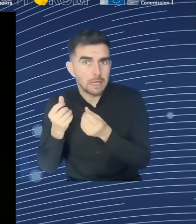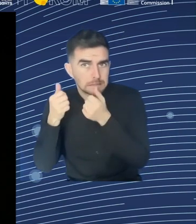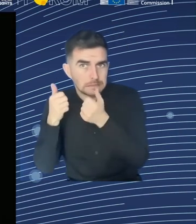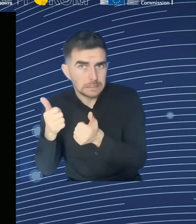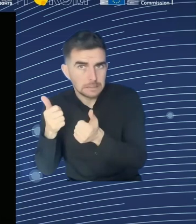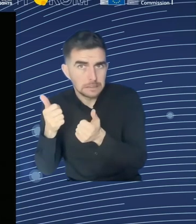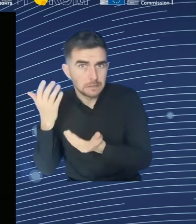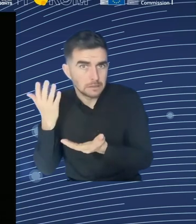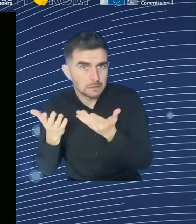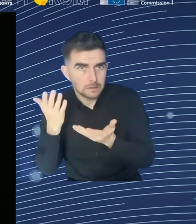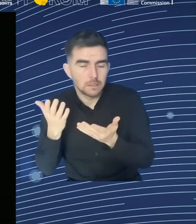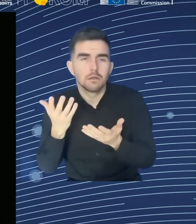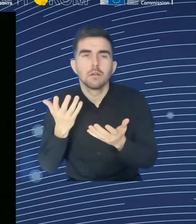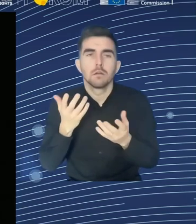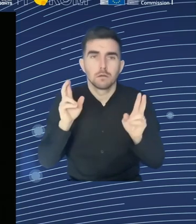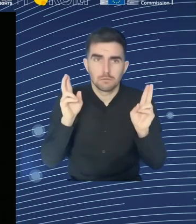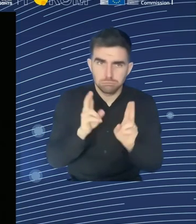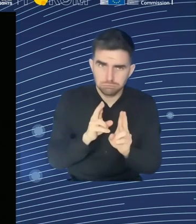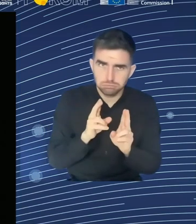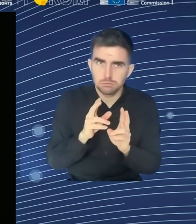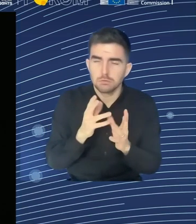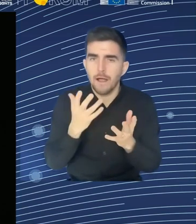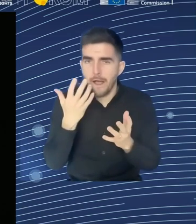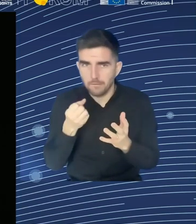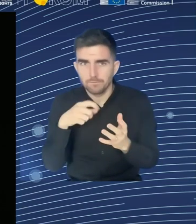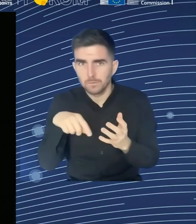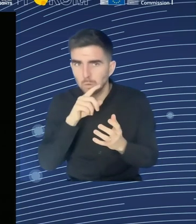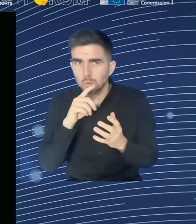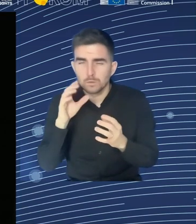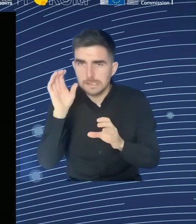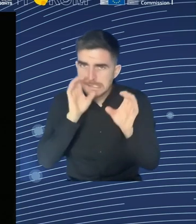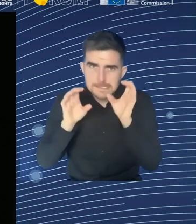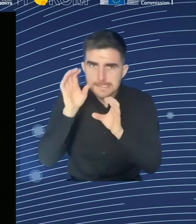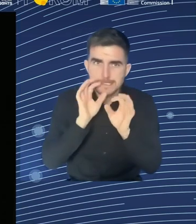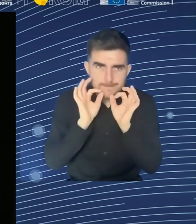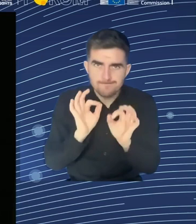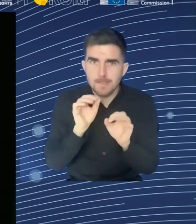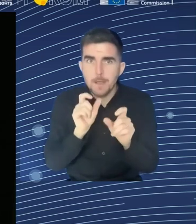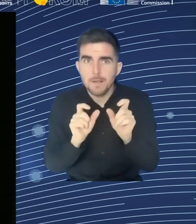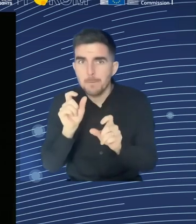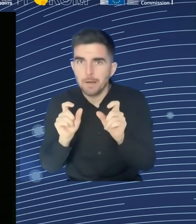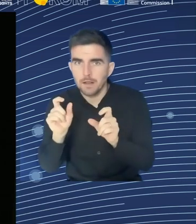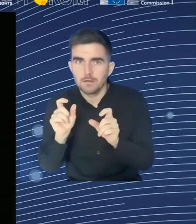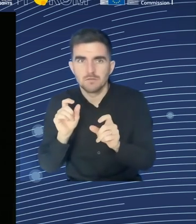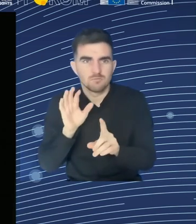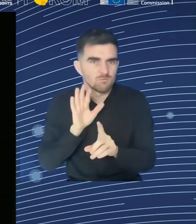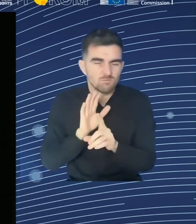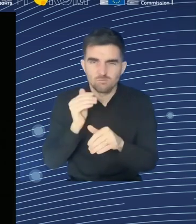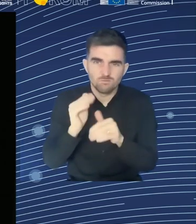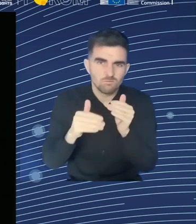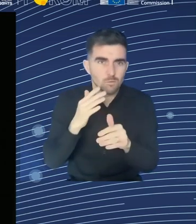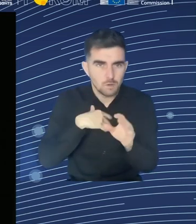time. And so that needs to be, of course, improved by having more people coming into the labor markets.